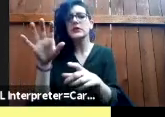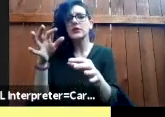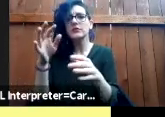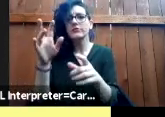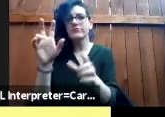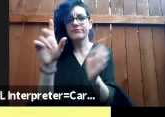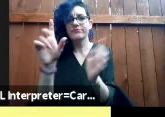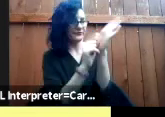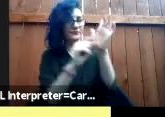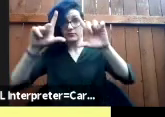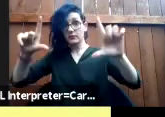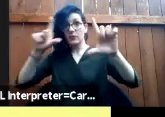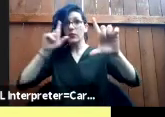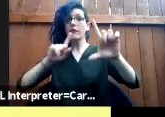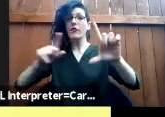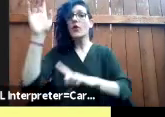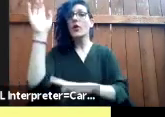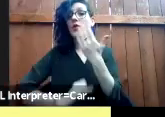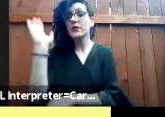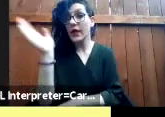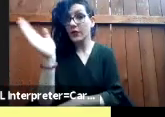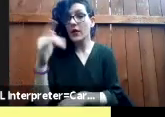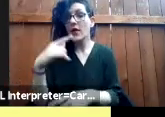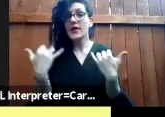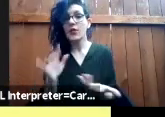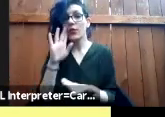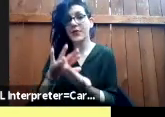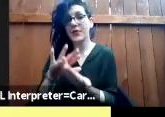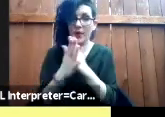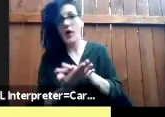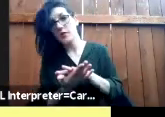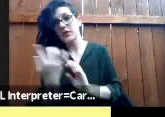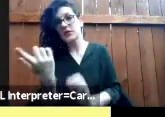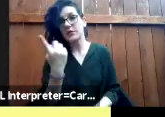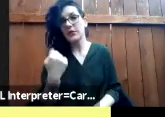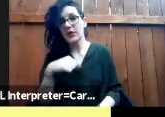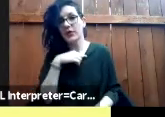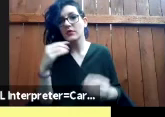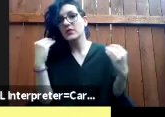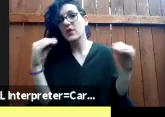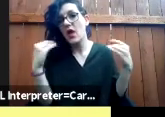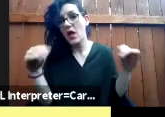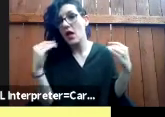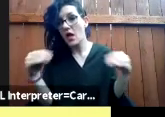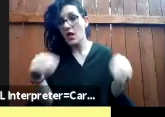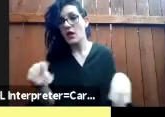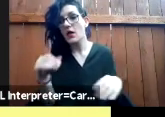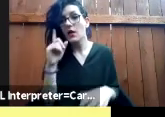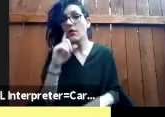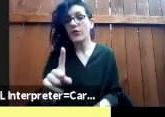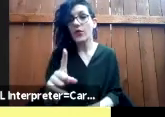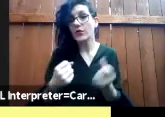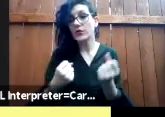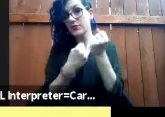turning that print into a print that they that we are selling and we're selling it to raise funds to create